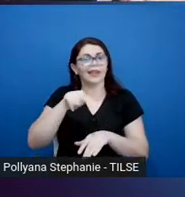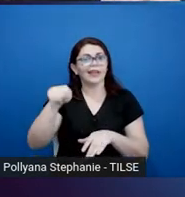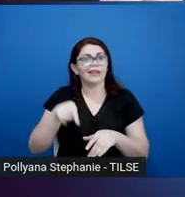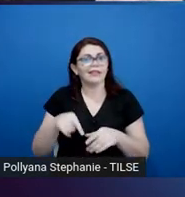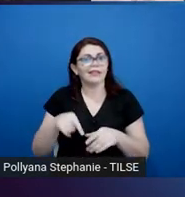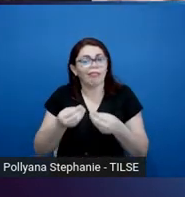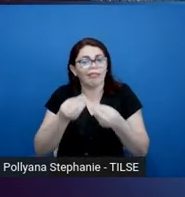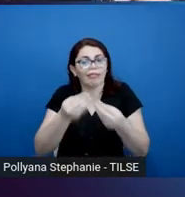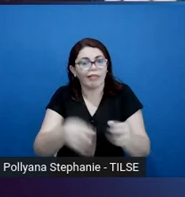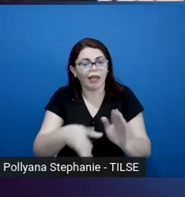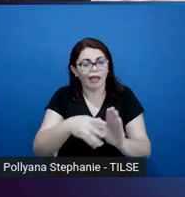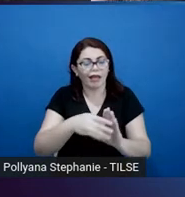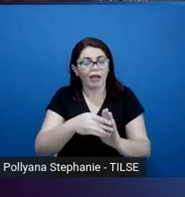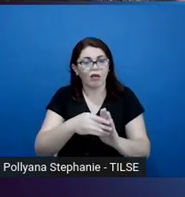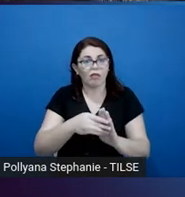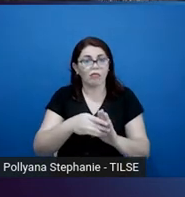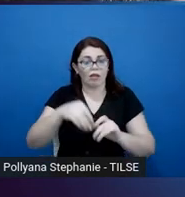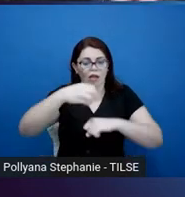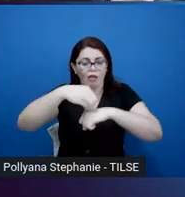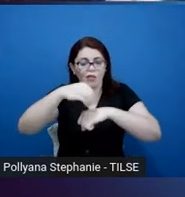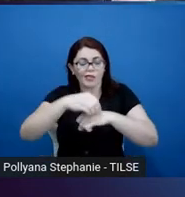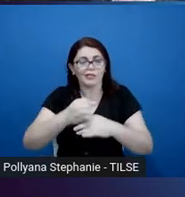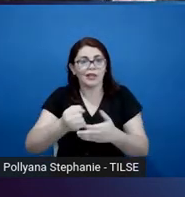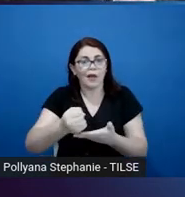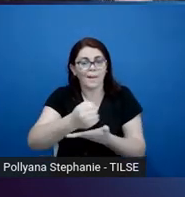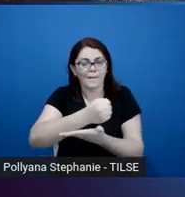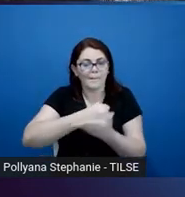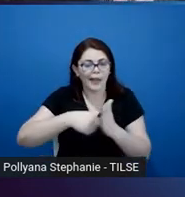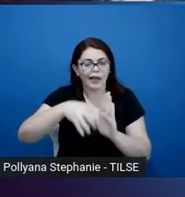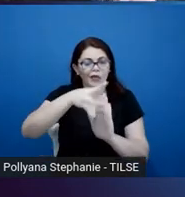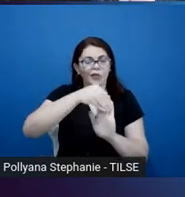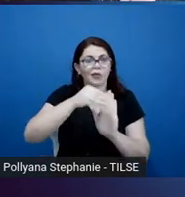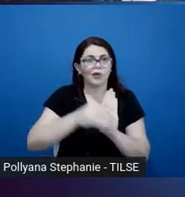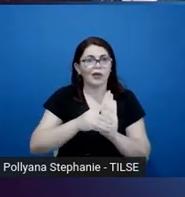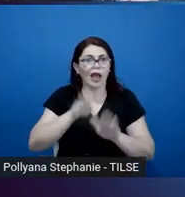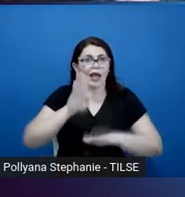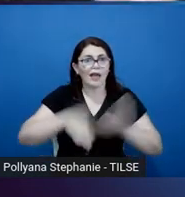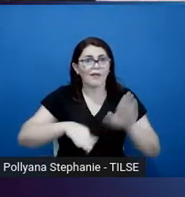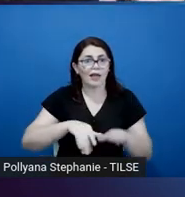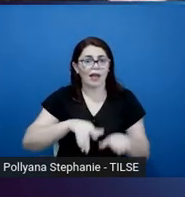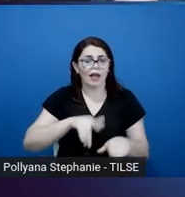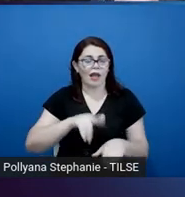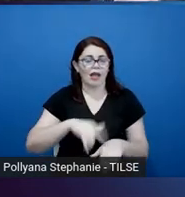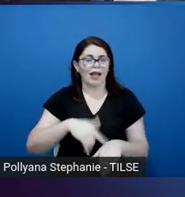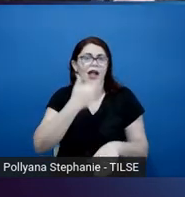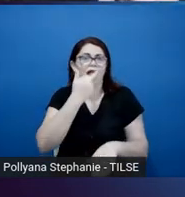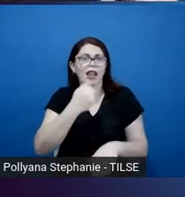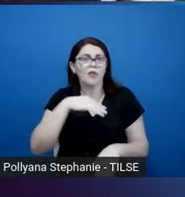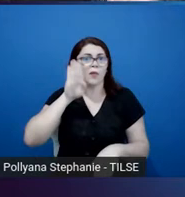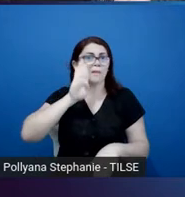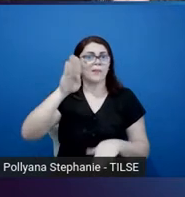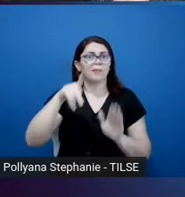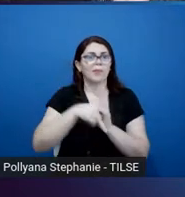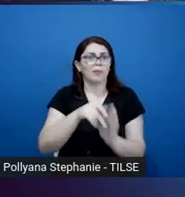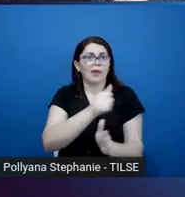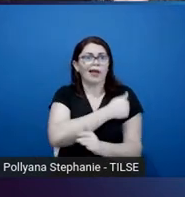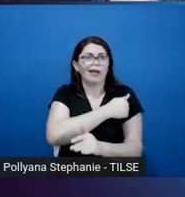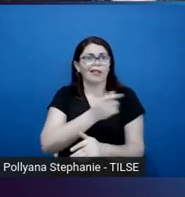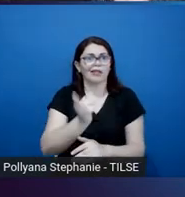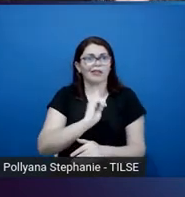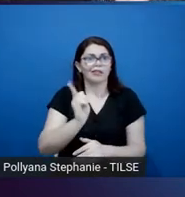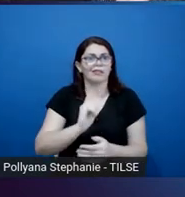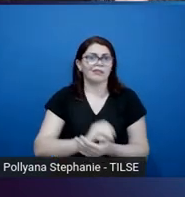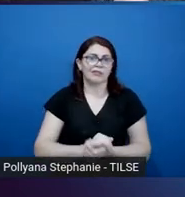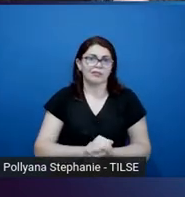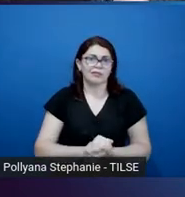instruction in a language that's not the dominant language of their students. So we have the primary French immersion